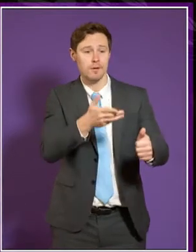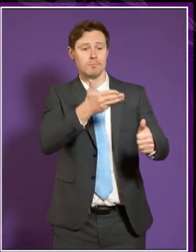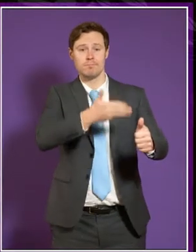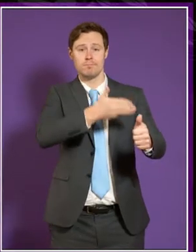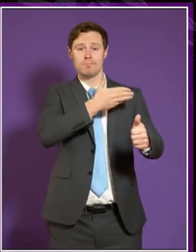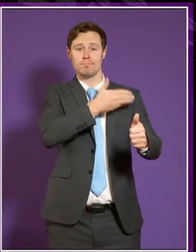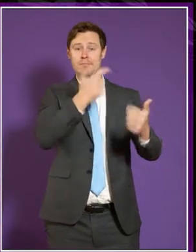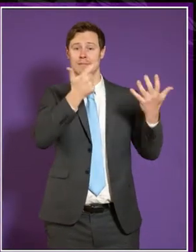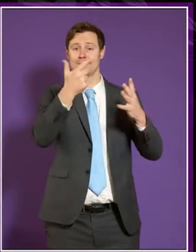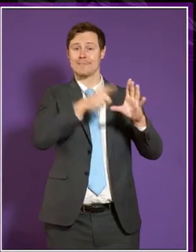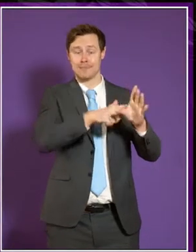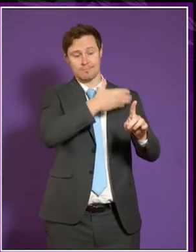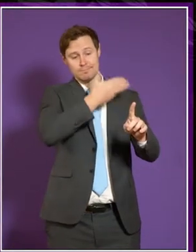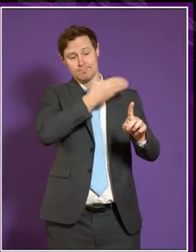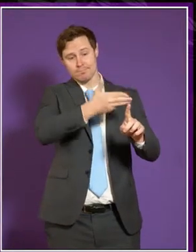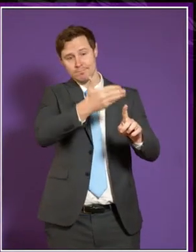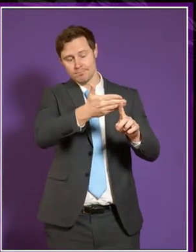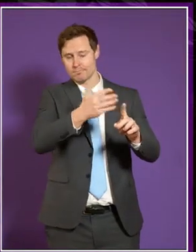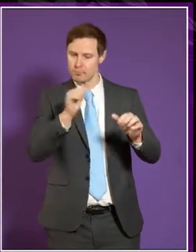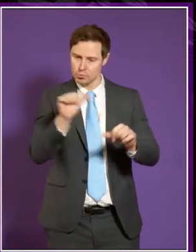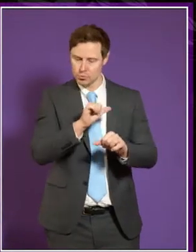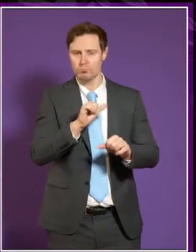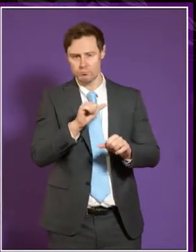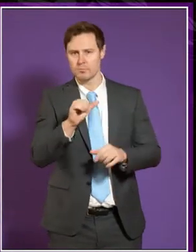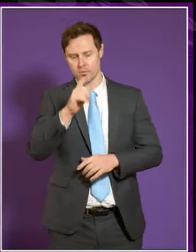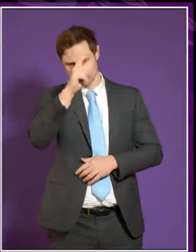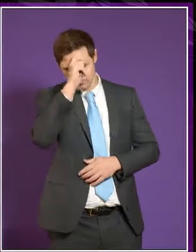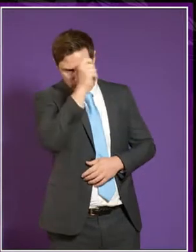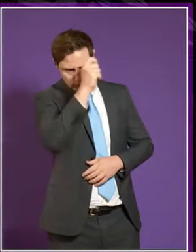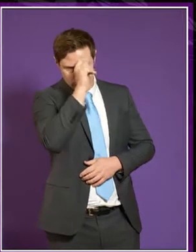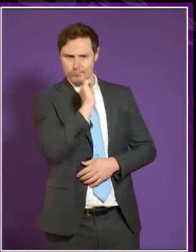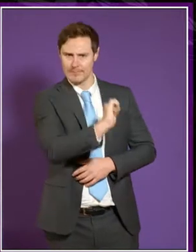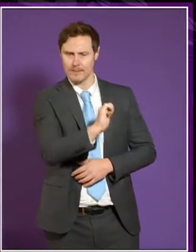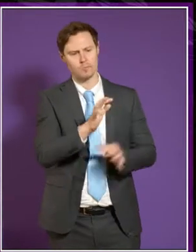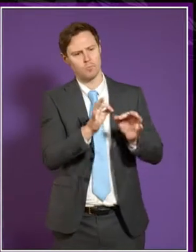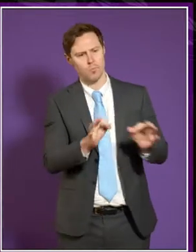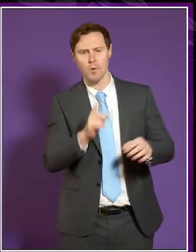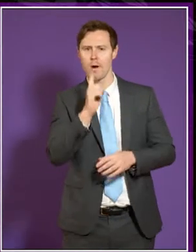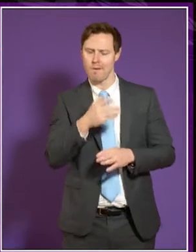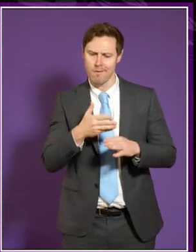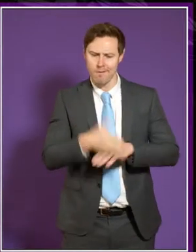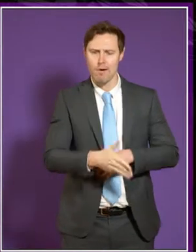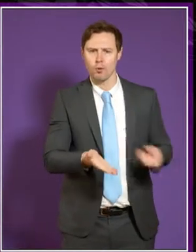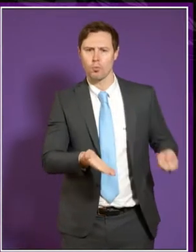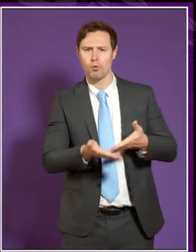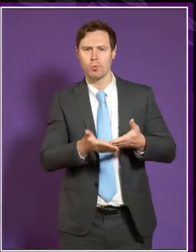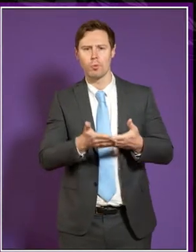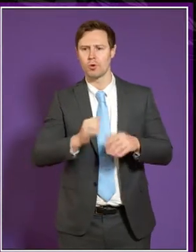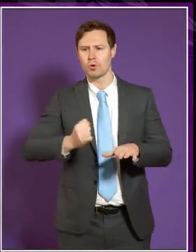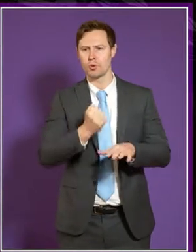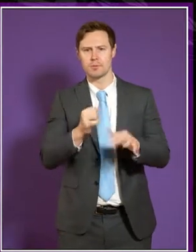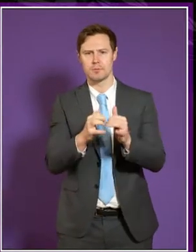did 17 years ago, I think it is fitting that we acknowledge Ian's quiet and steadfast contribution to the work of the Scottish Parliament